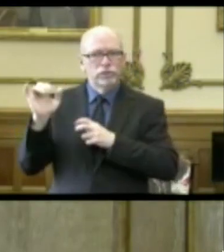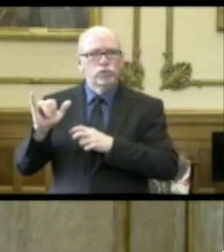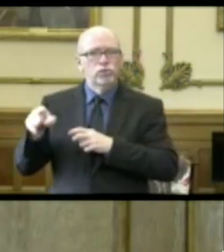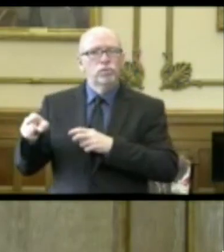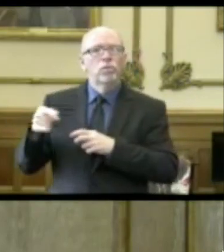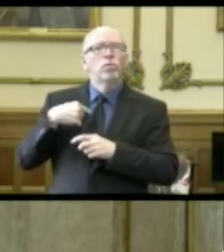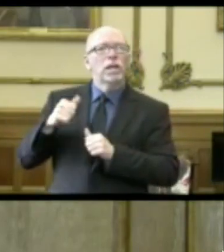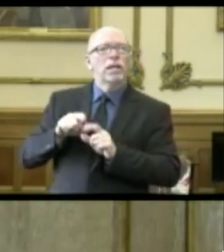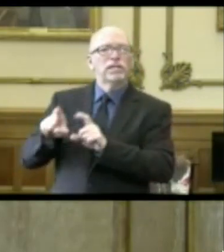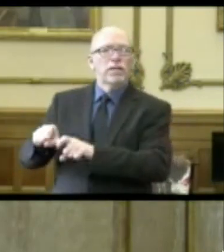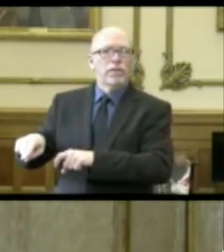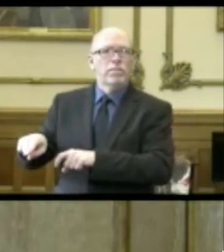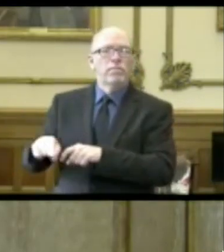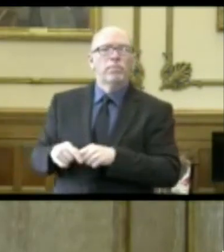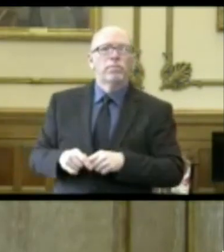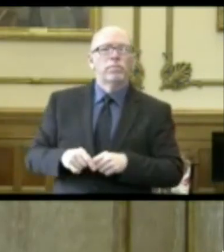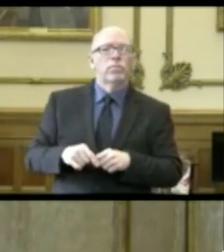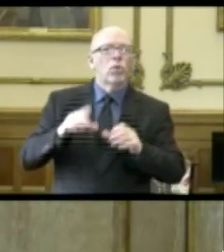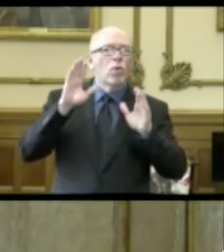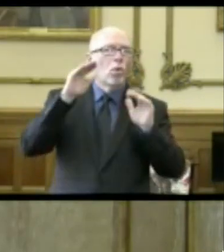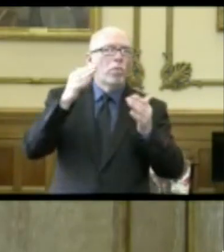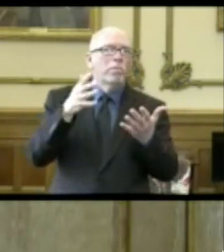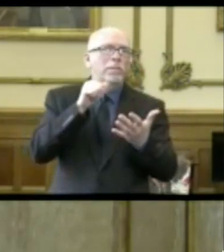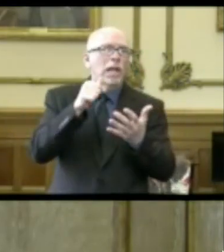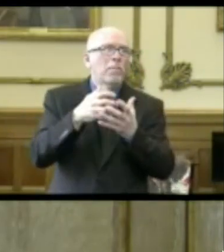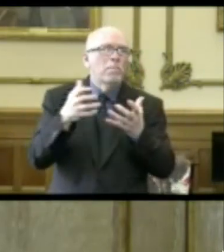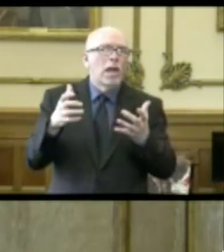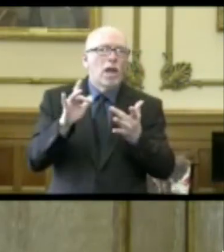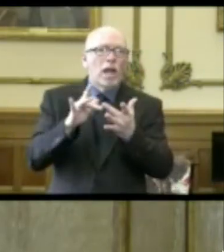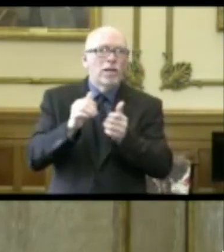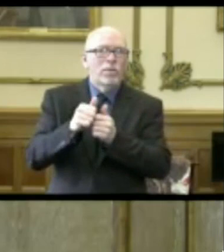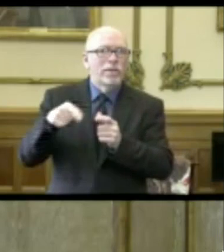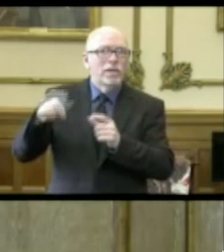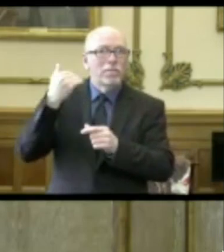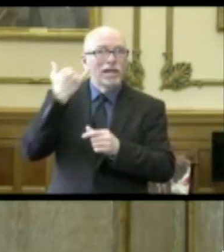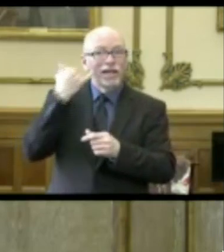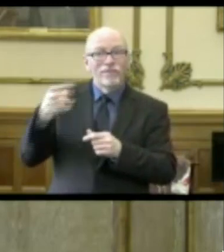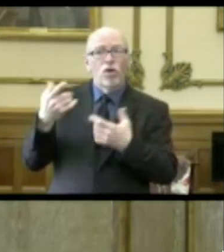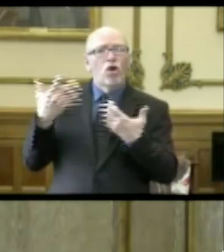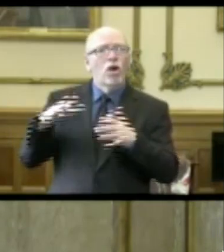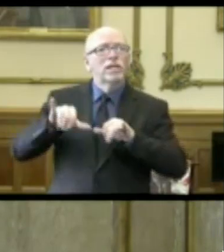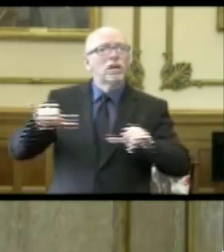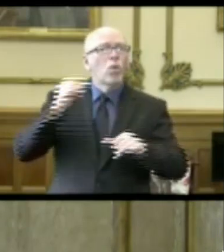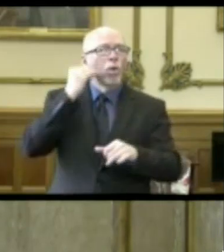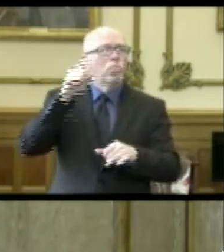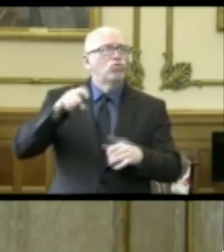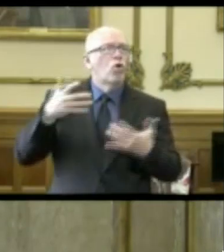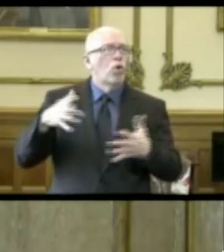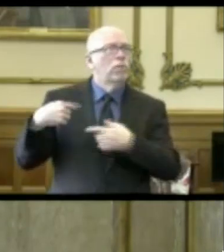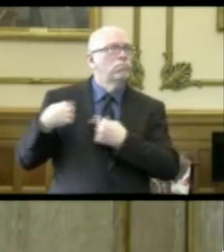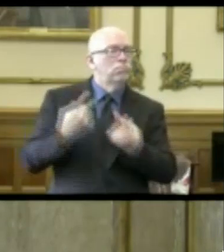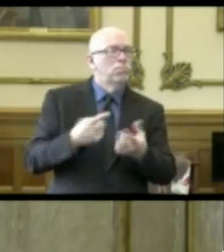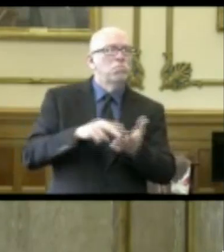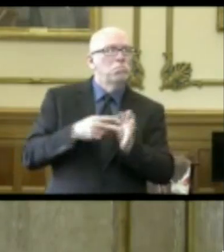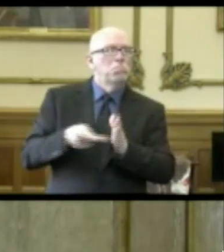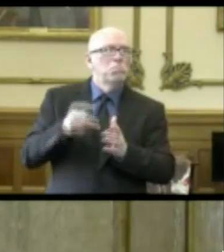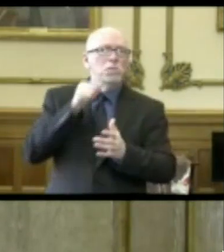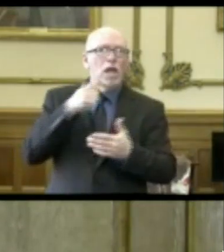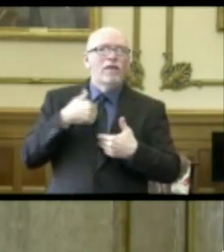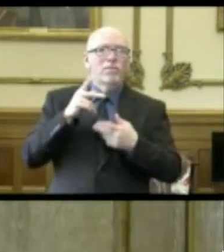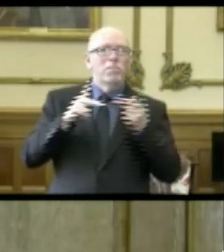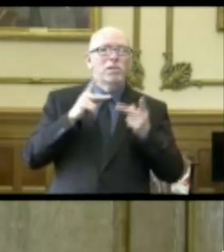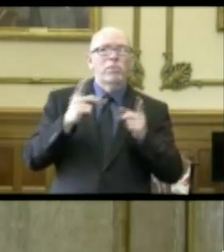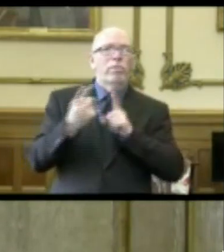too can be tested. Hopefully, there won't be a lot of contacts with them because if they've been quarantining at home, then they will not have people